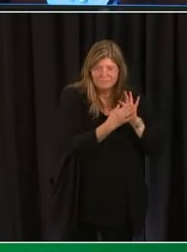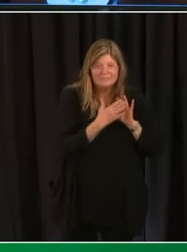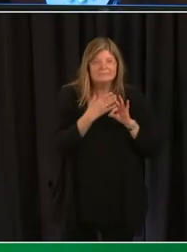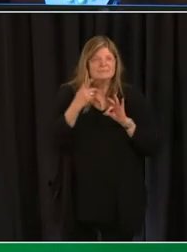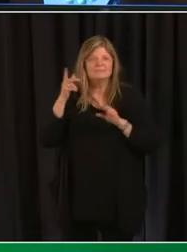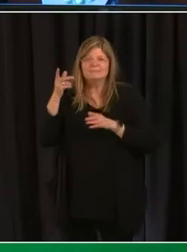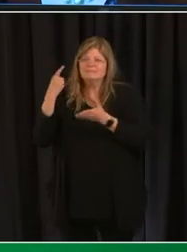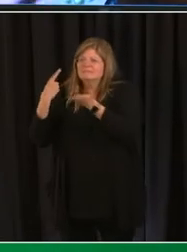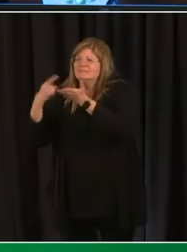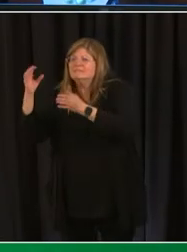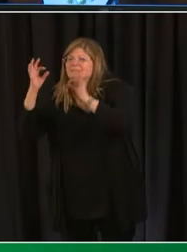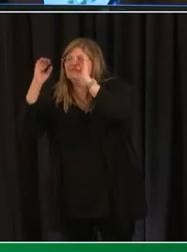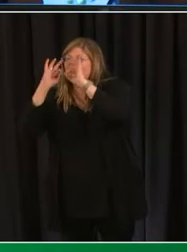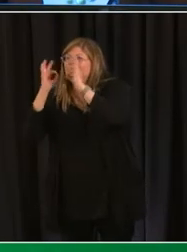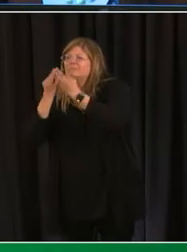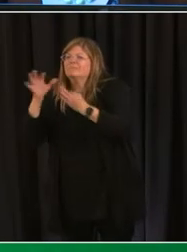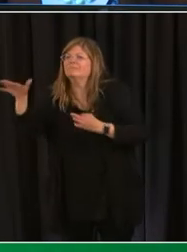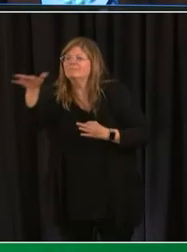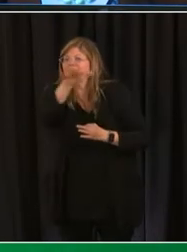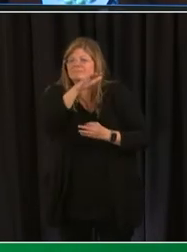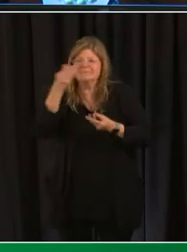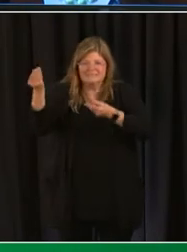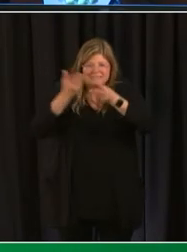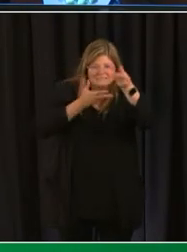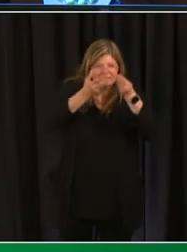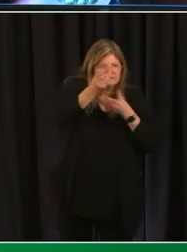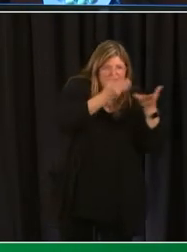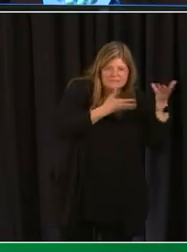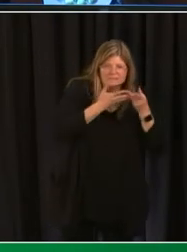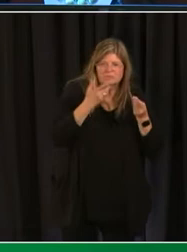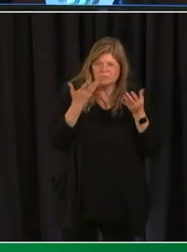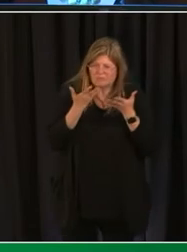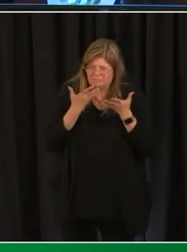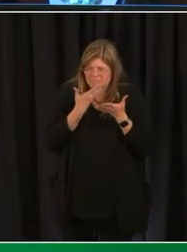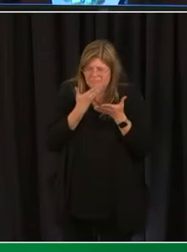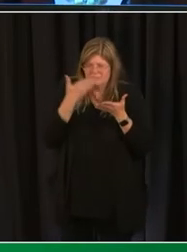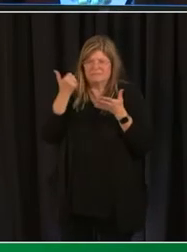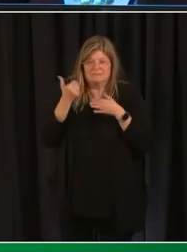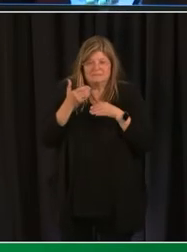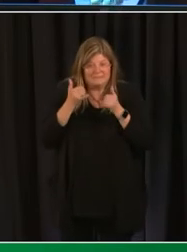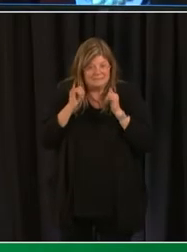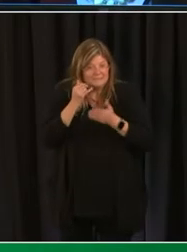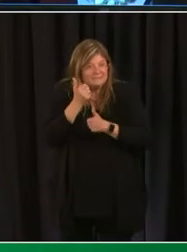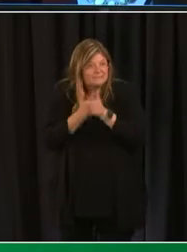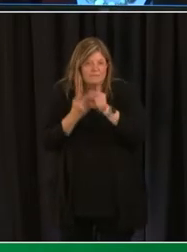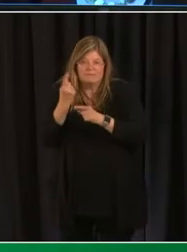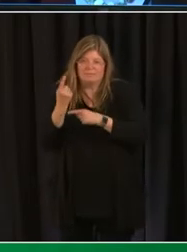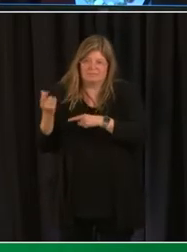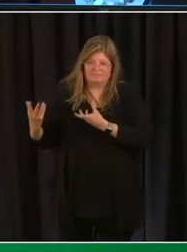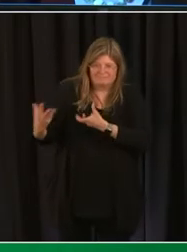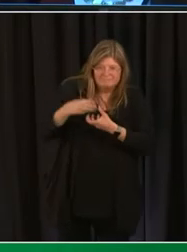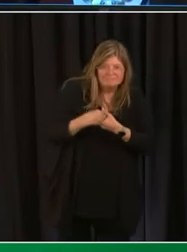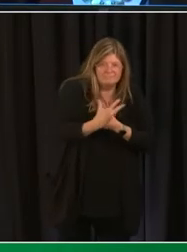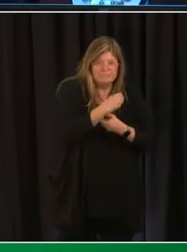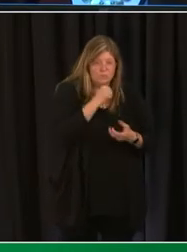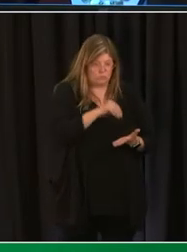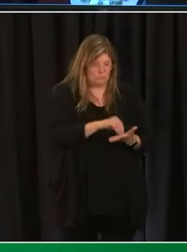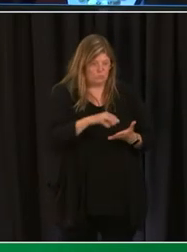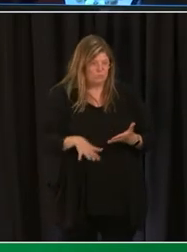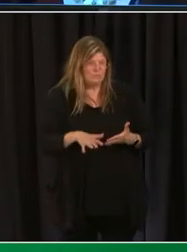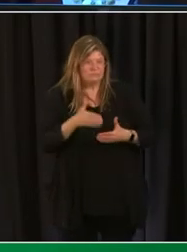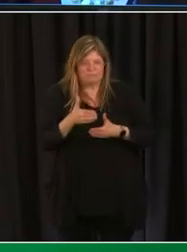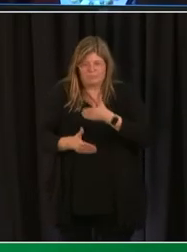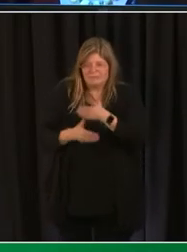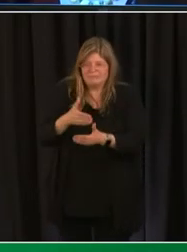communicated engaged with them and what worked best to really keep them feeling in the loop about their students education next